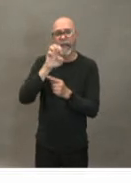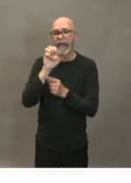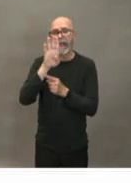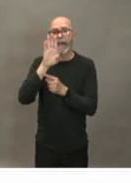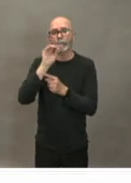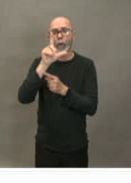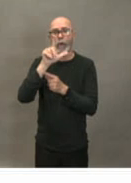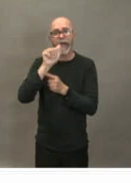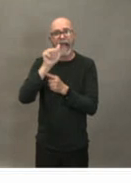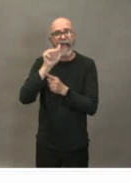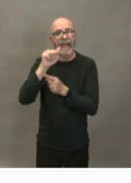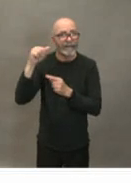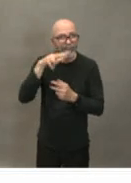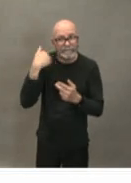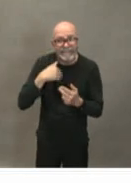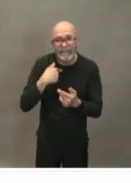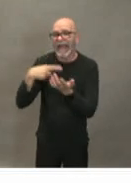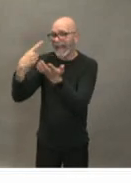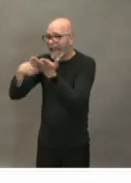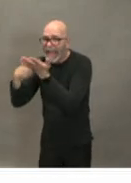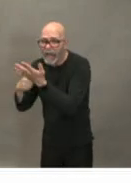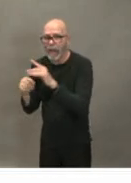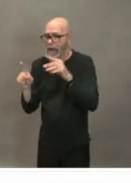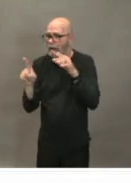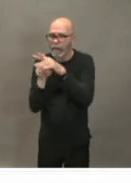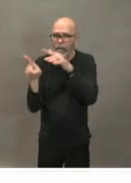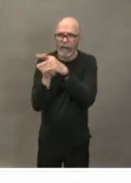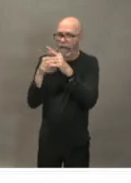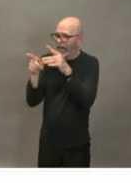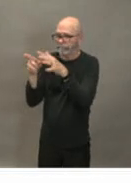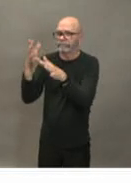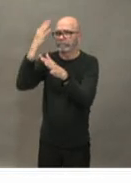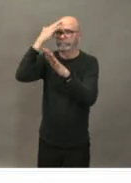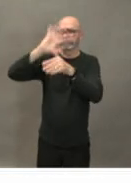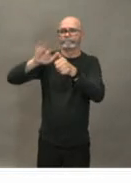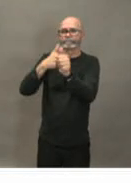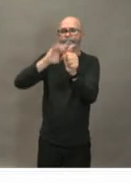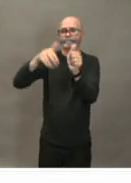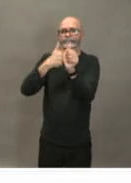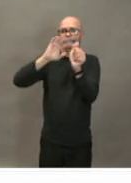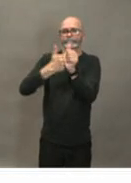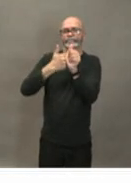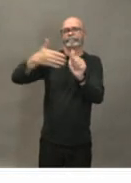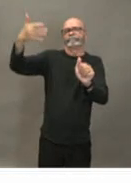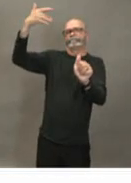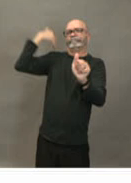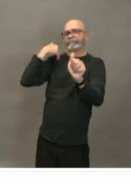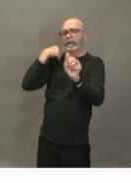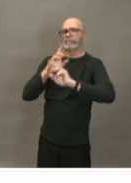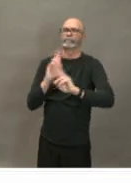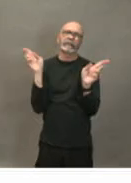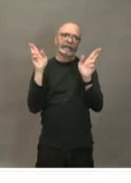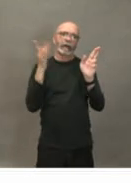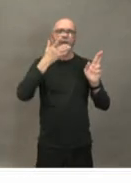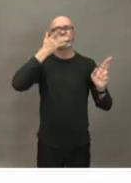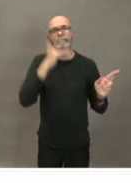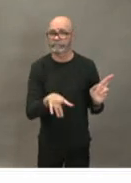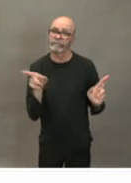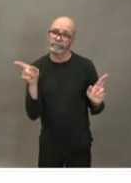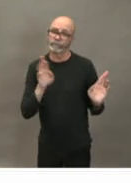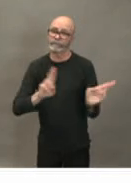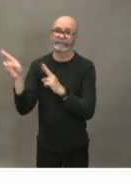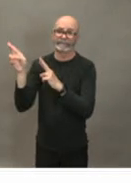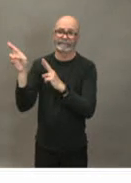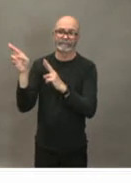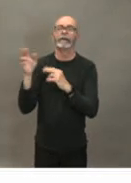how do we start to stand our healthcare system up uh to deal with large numbers of people with respiratory illness